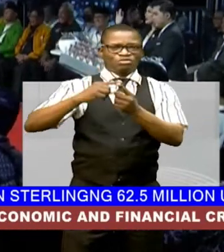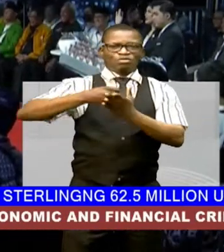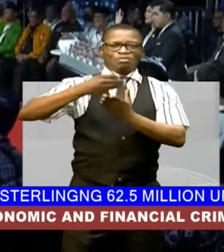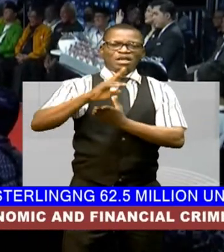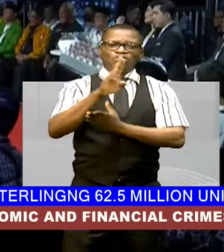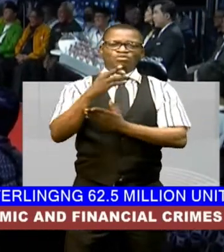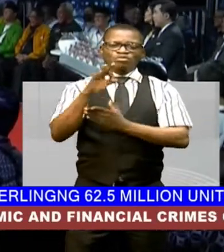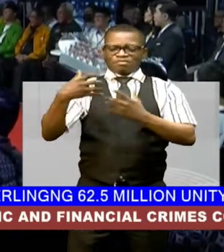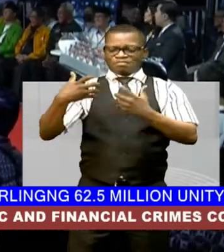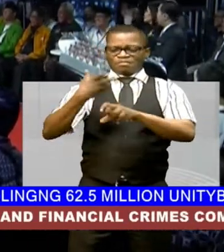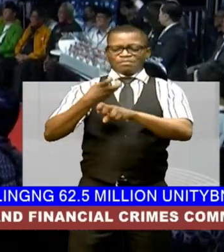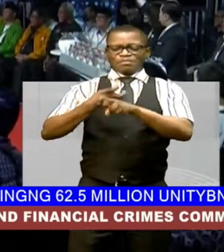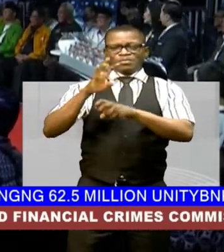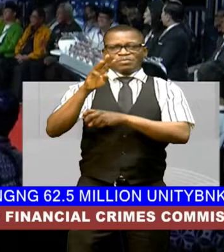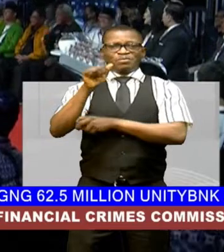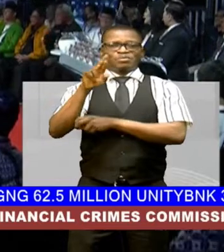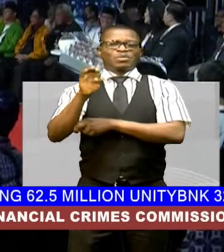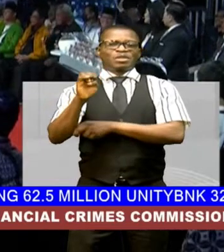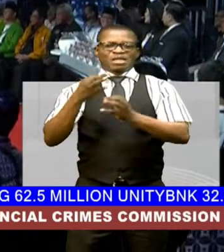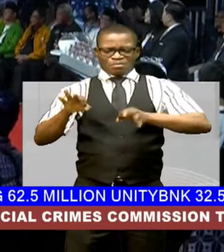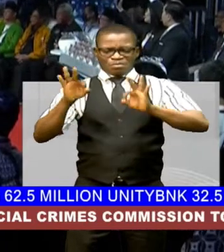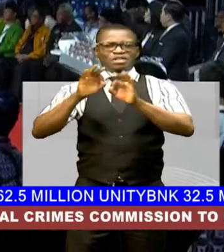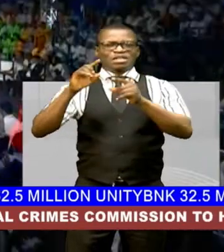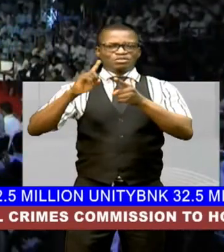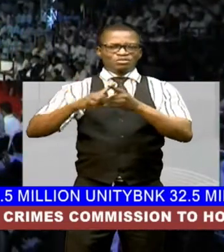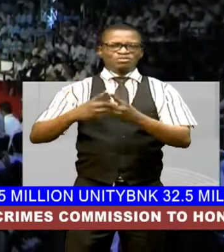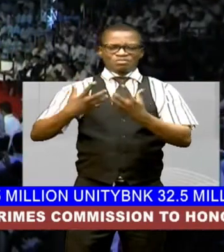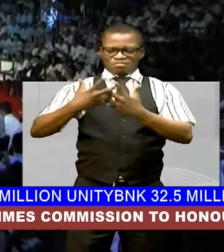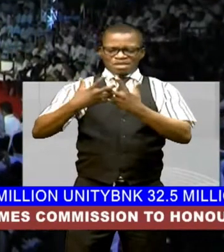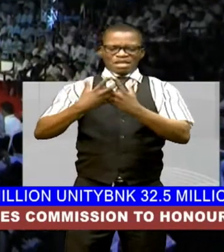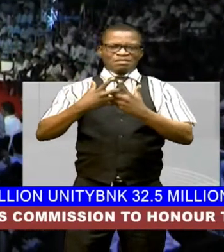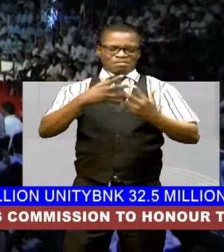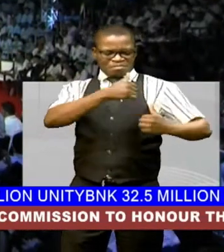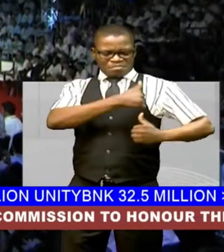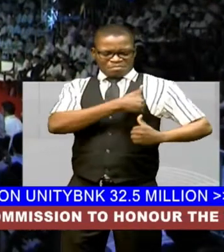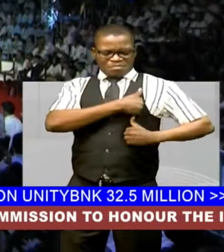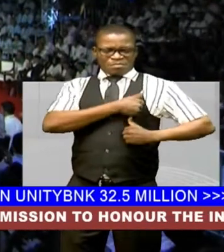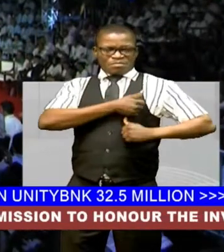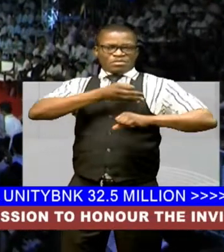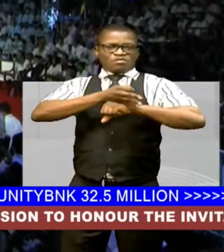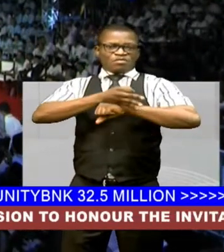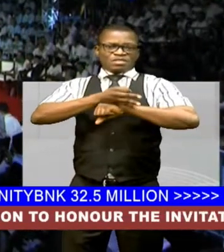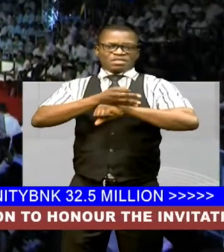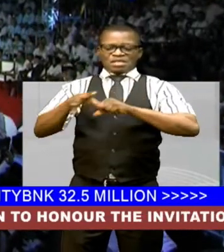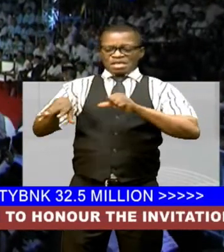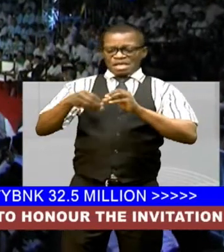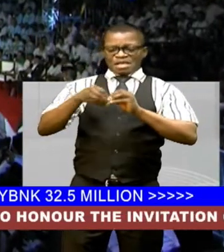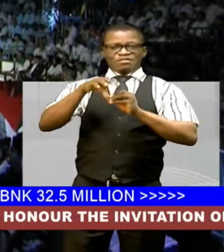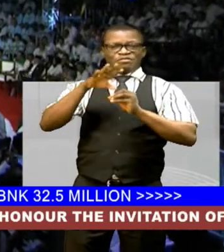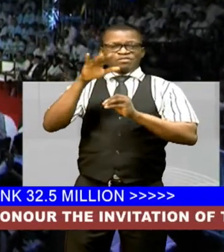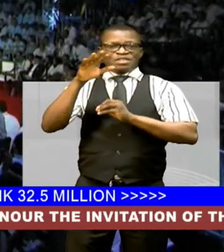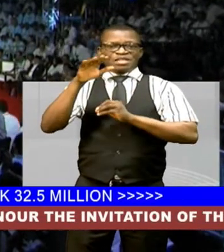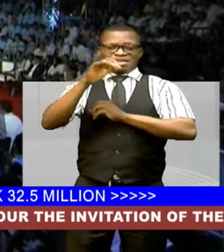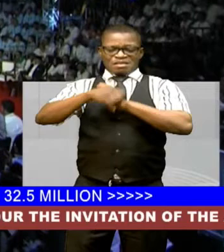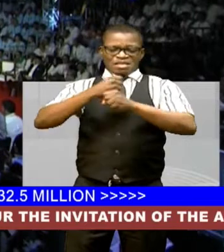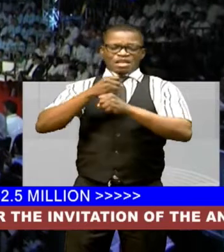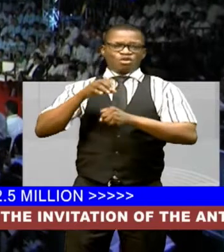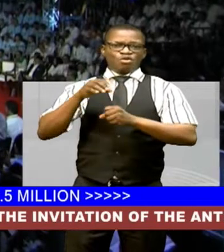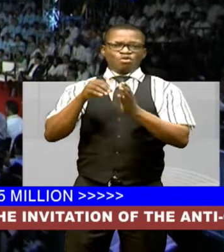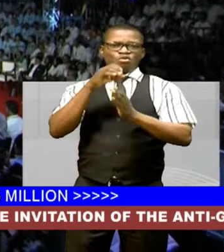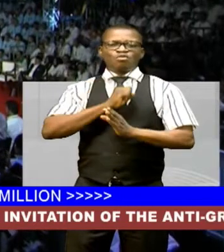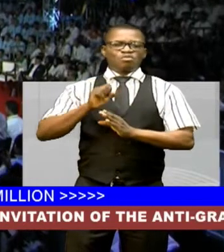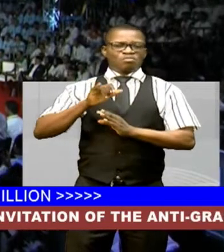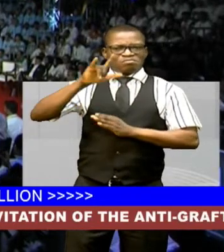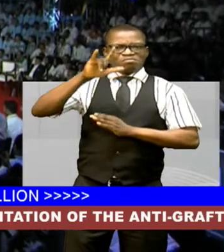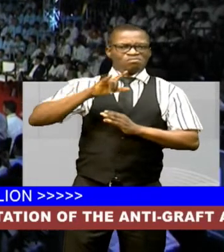hardware as essential in modernizing the armed forces adding the 15 year old jets had a 25 to